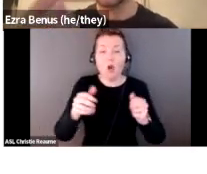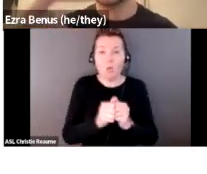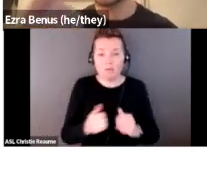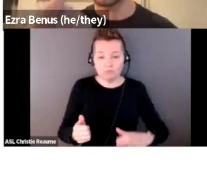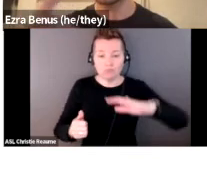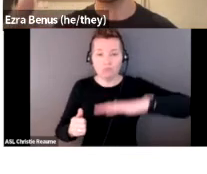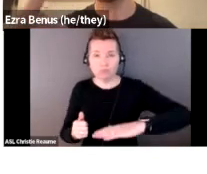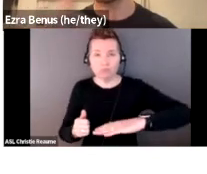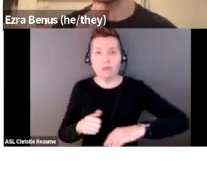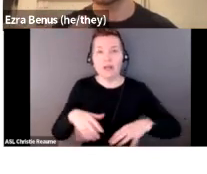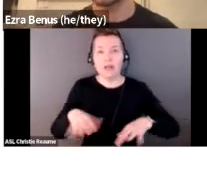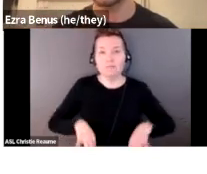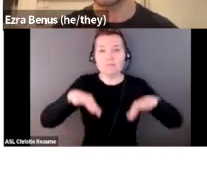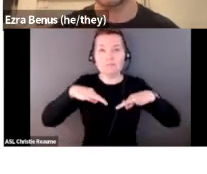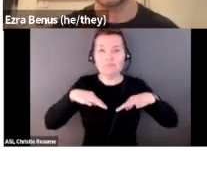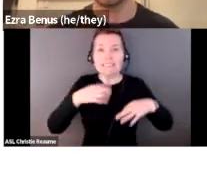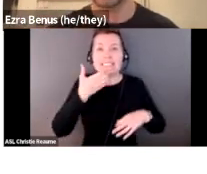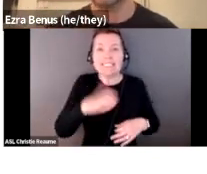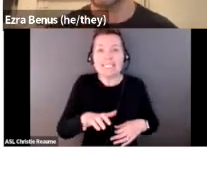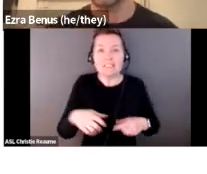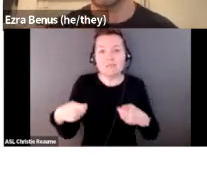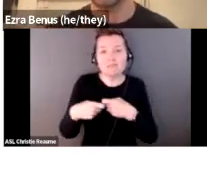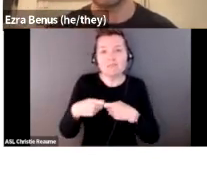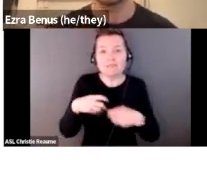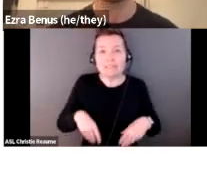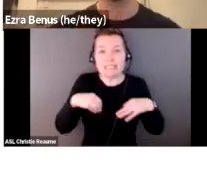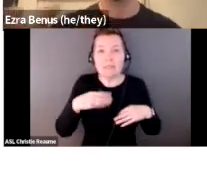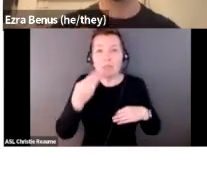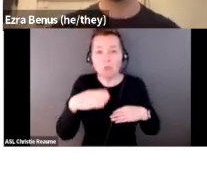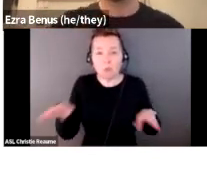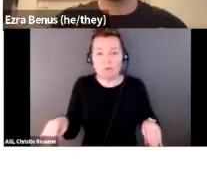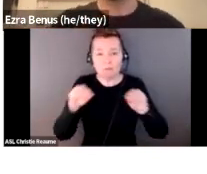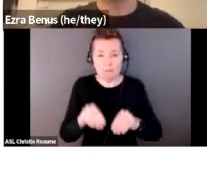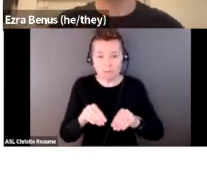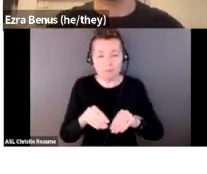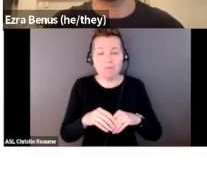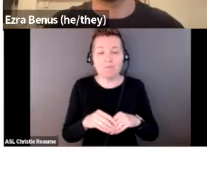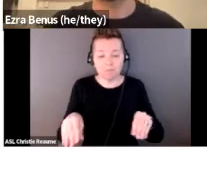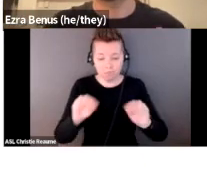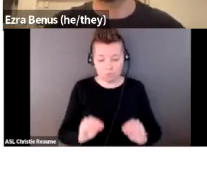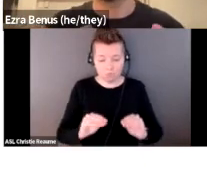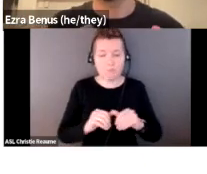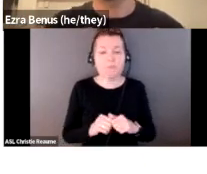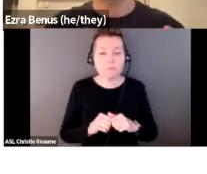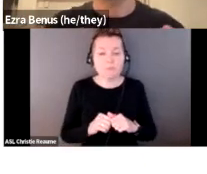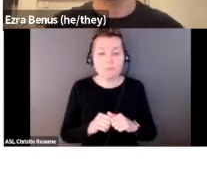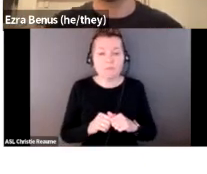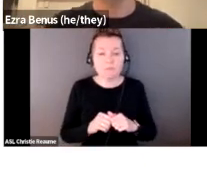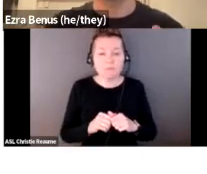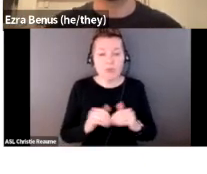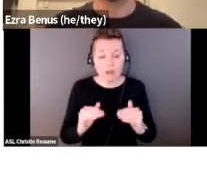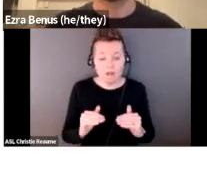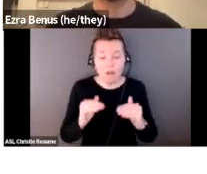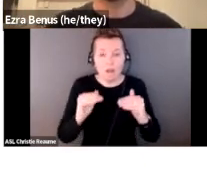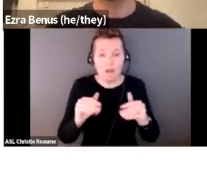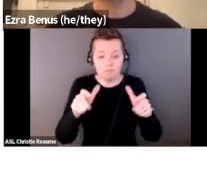you can see going down from the seat of the chair to the back of the wall. On it is a small orange